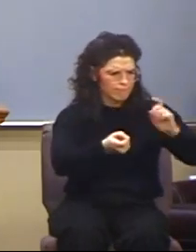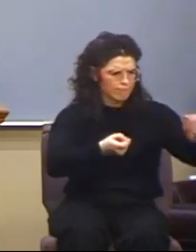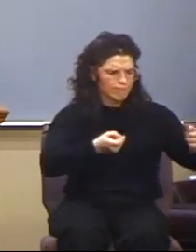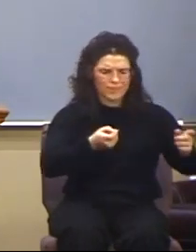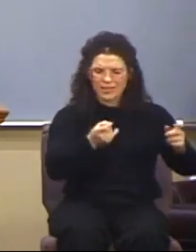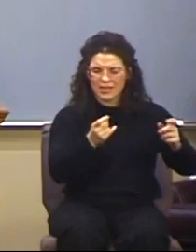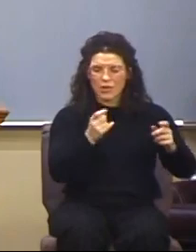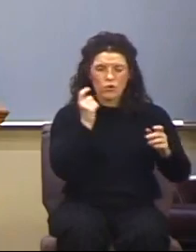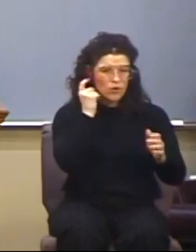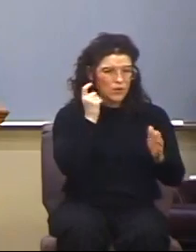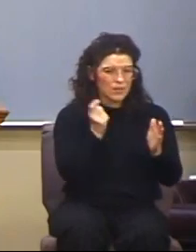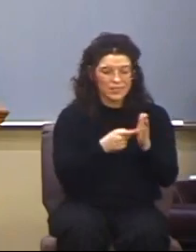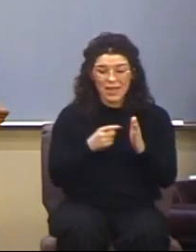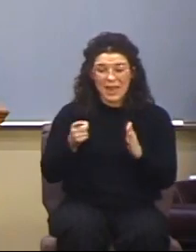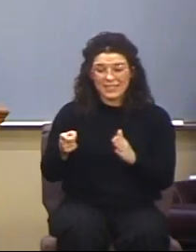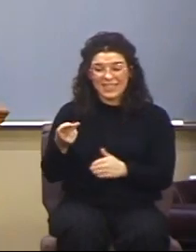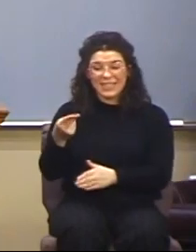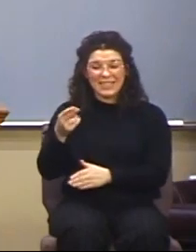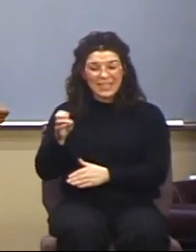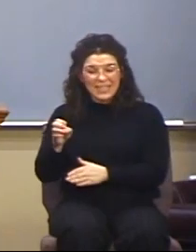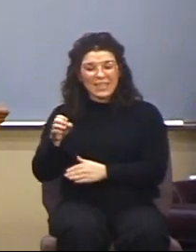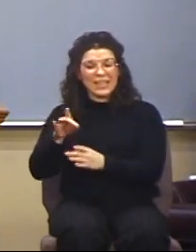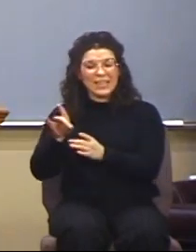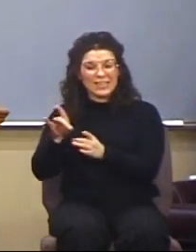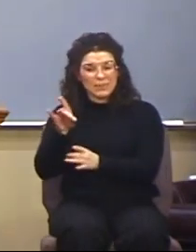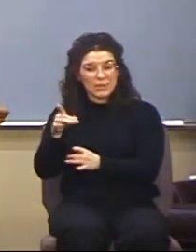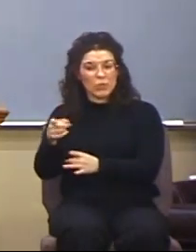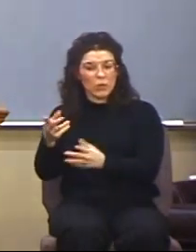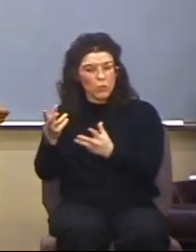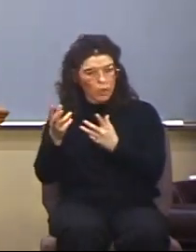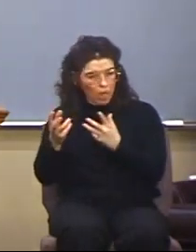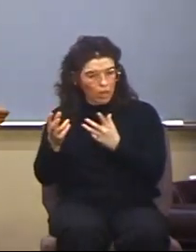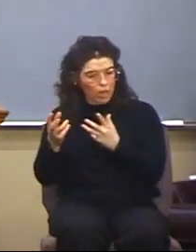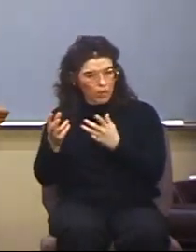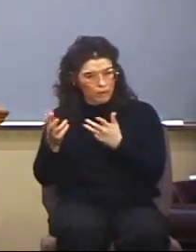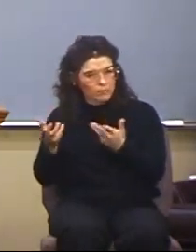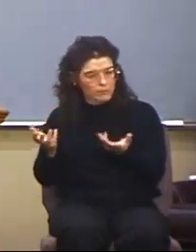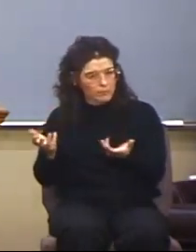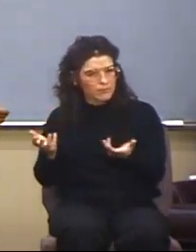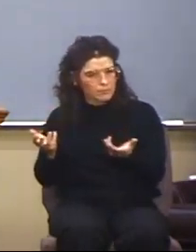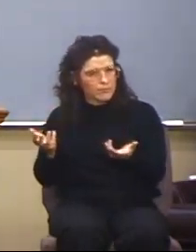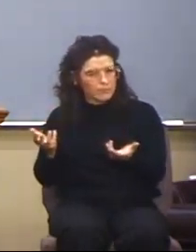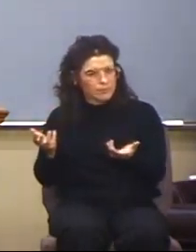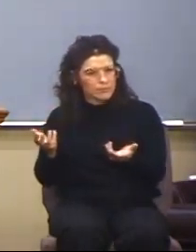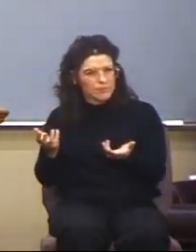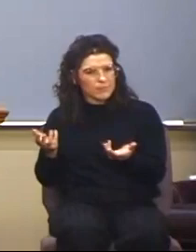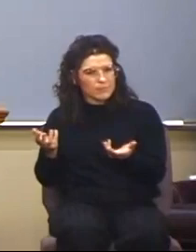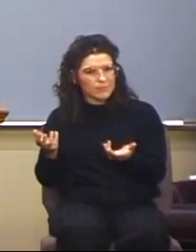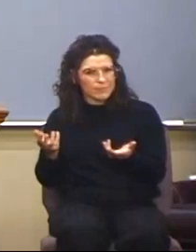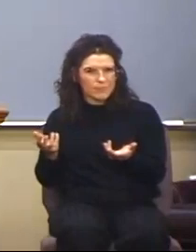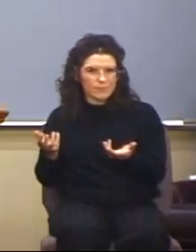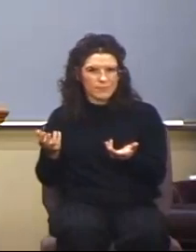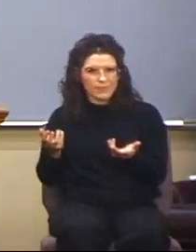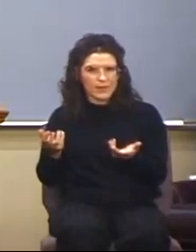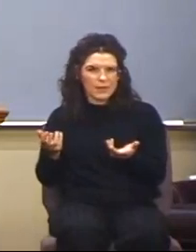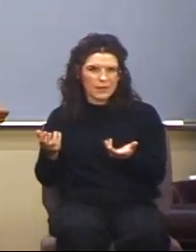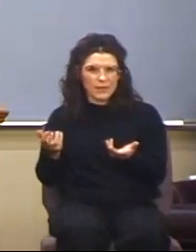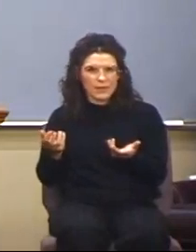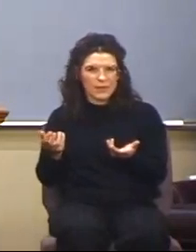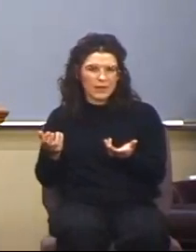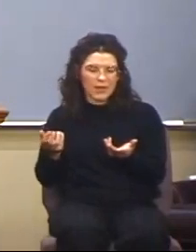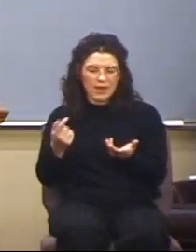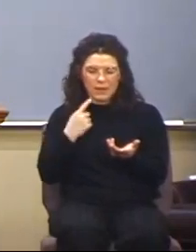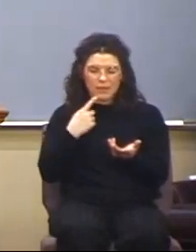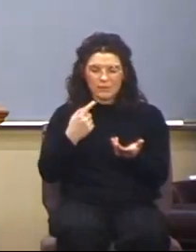as he will. Now, that kind of, you know, kind of defies the idea of trying to seek